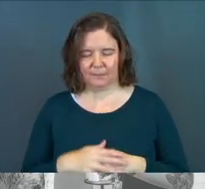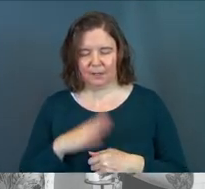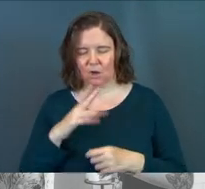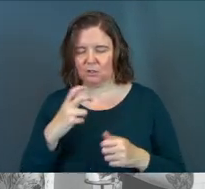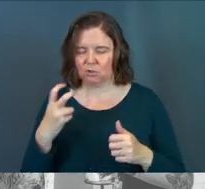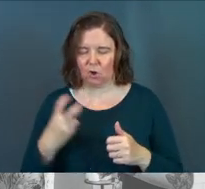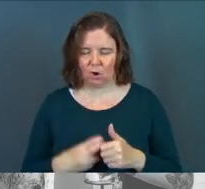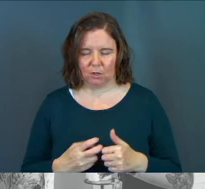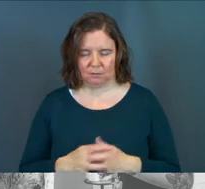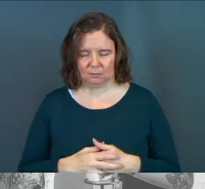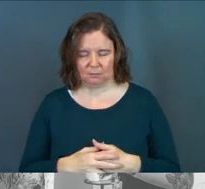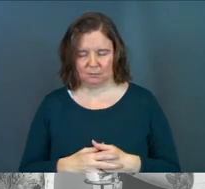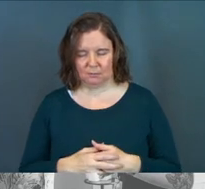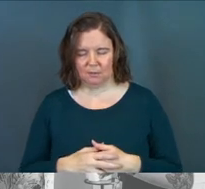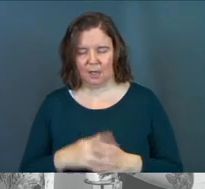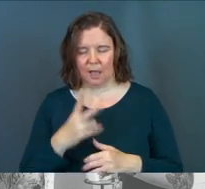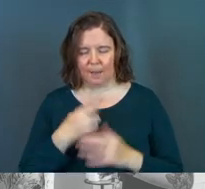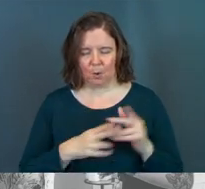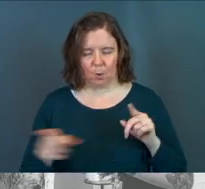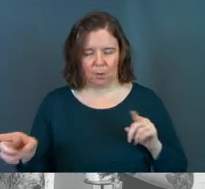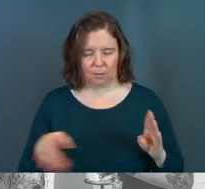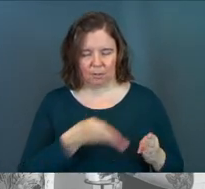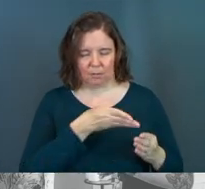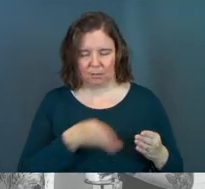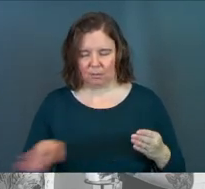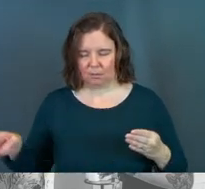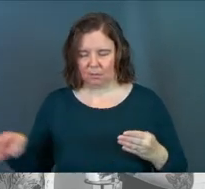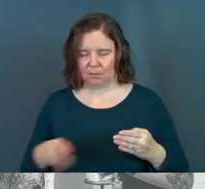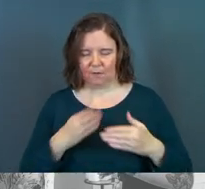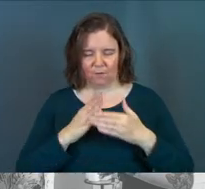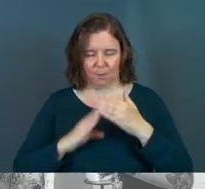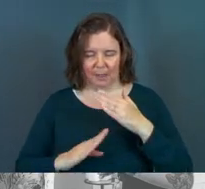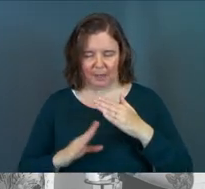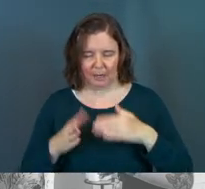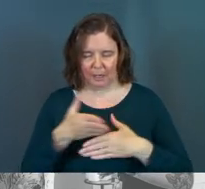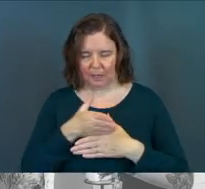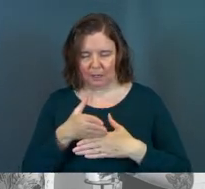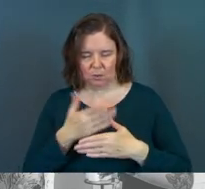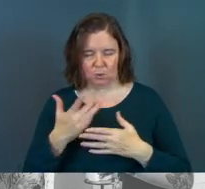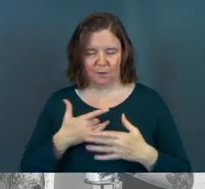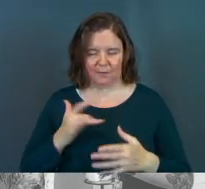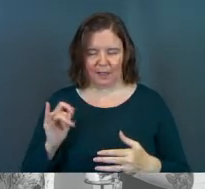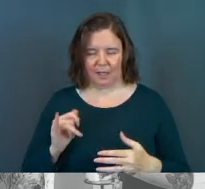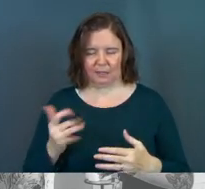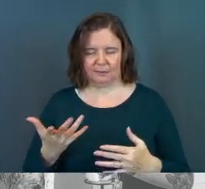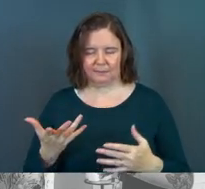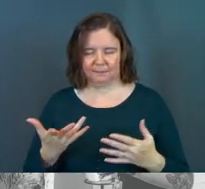God, it's hard on both ends of this spectrum of humility, God, to sometimes feel like